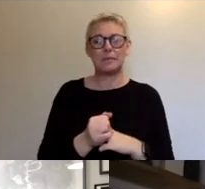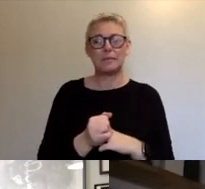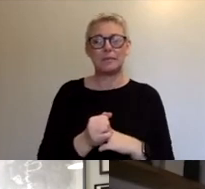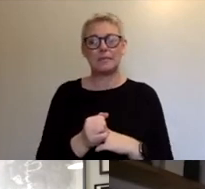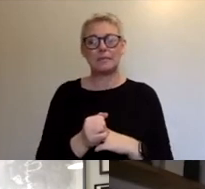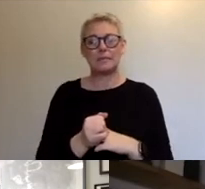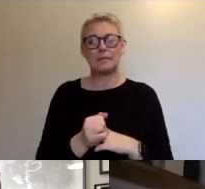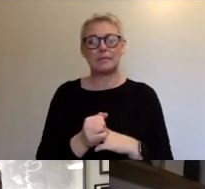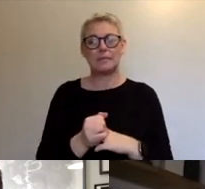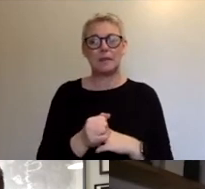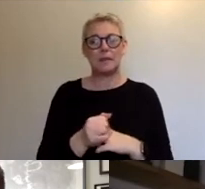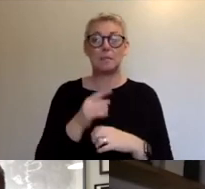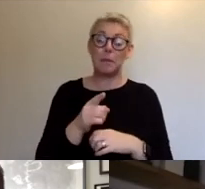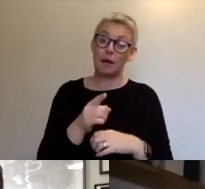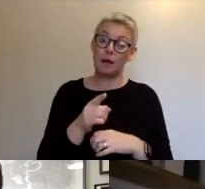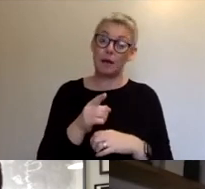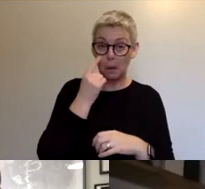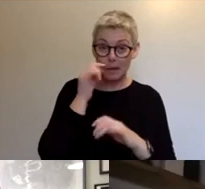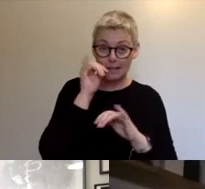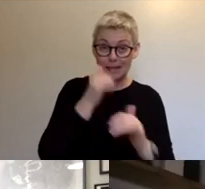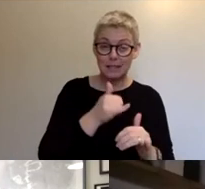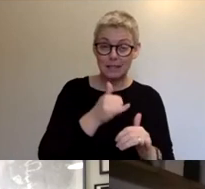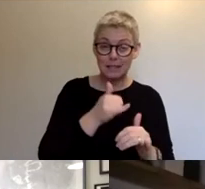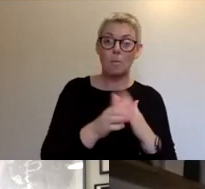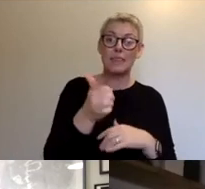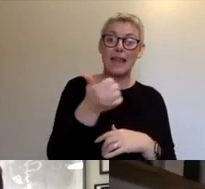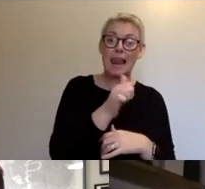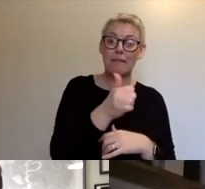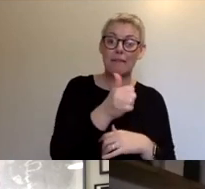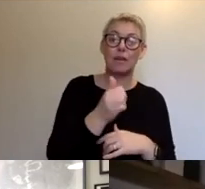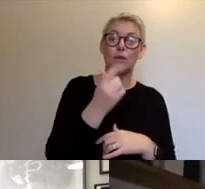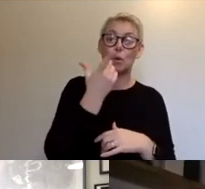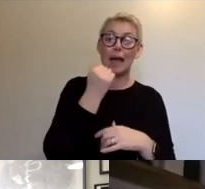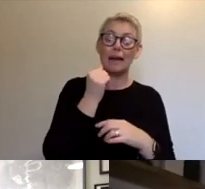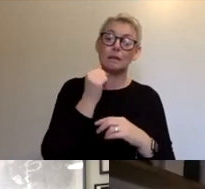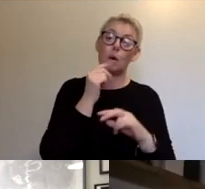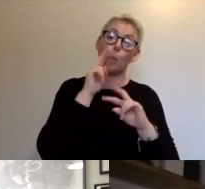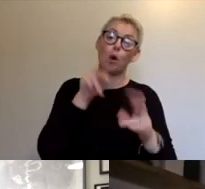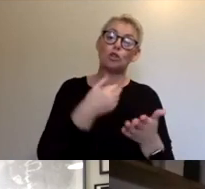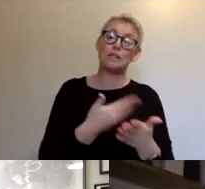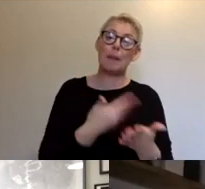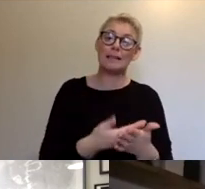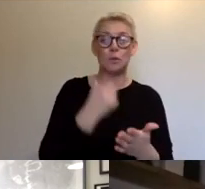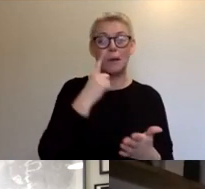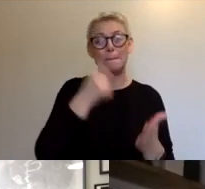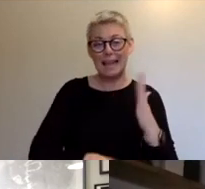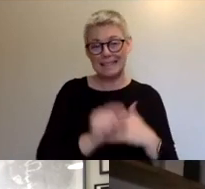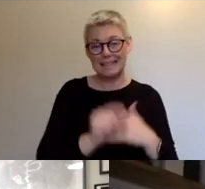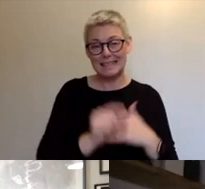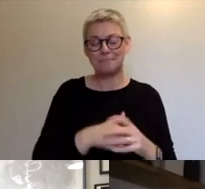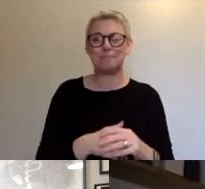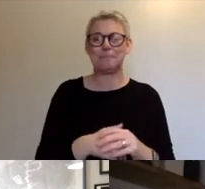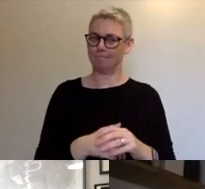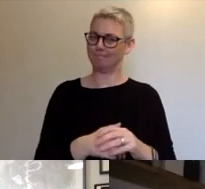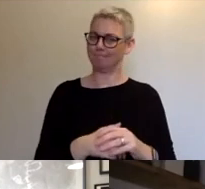uh, from the 11th, watch it on demand on, on our website. So, so go there and buy it, um, quick plug.